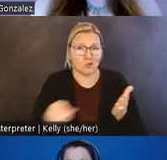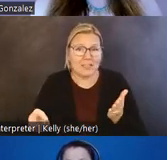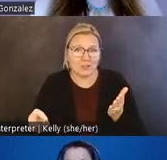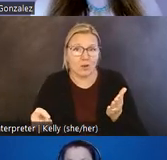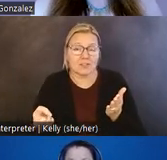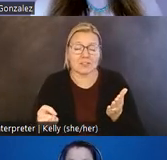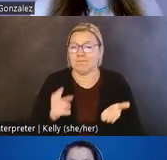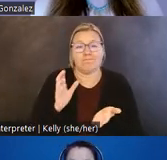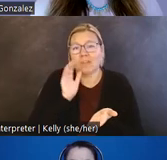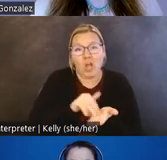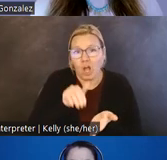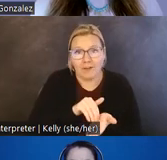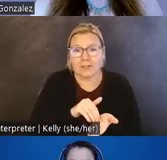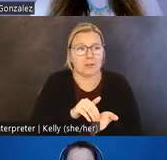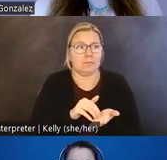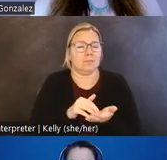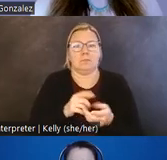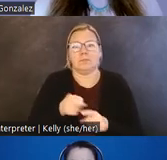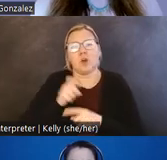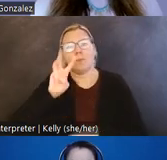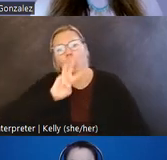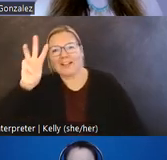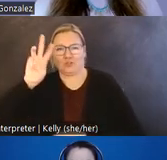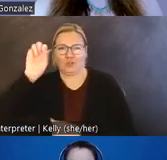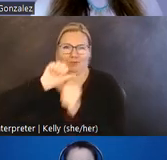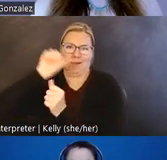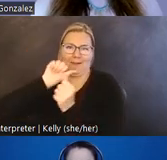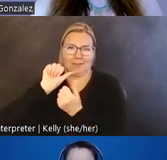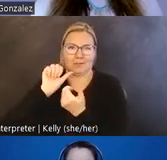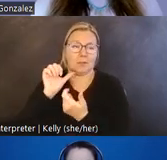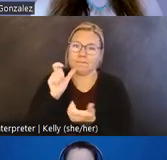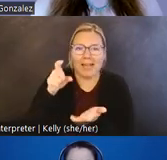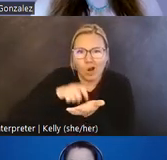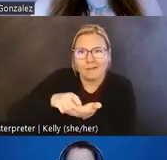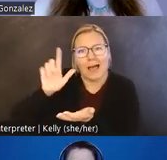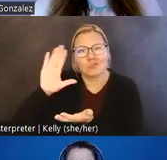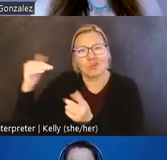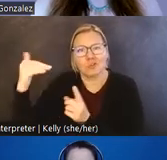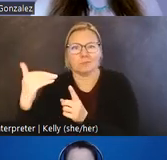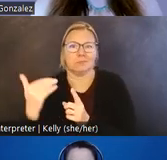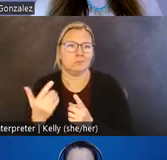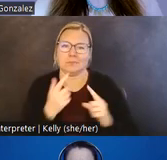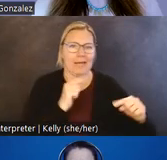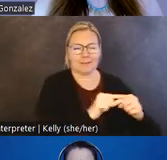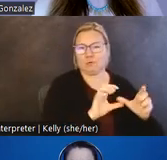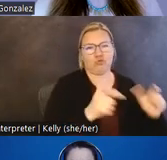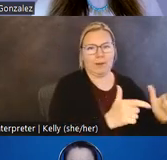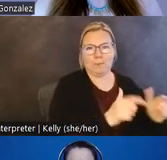more often than not based on Western science and archaeological standards, and not those of tribes.